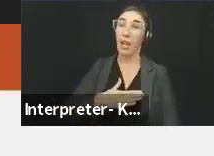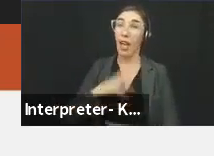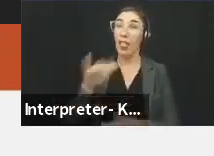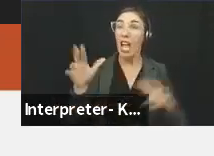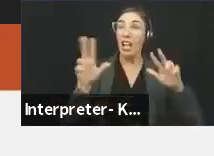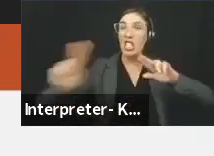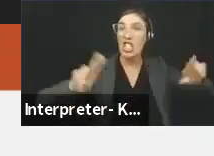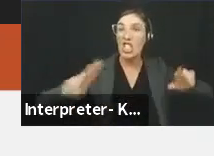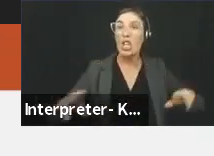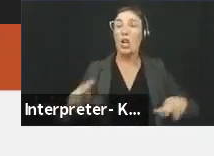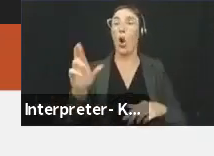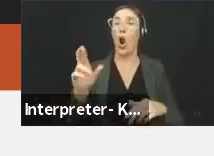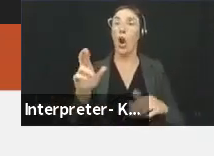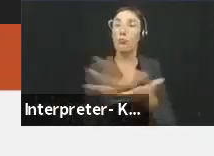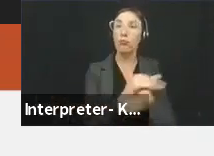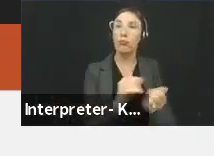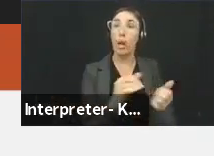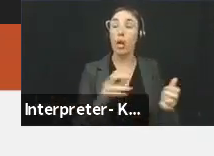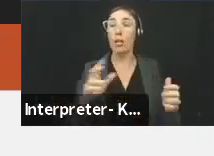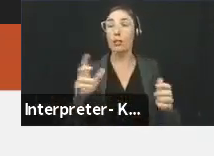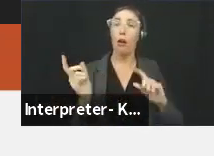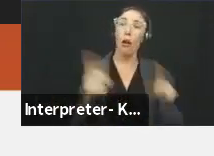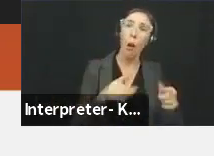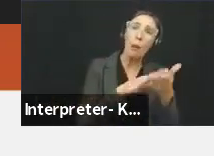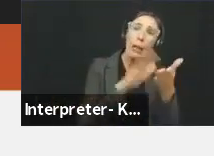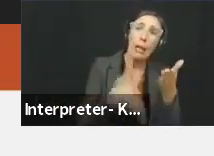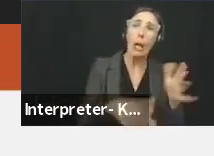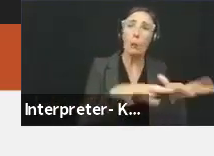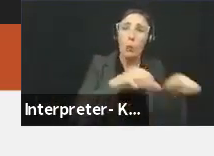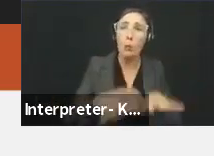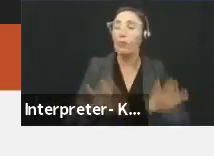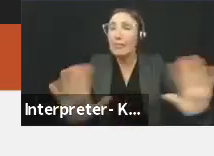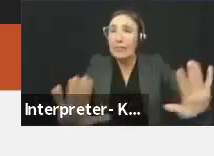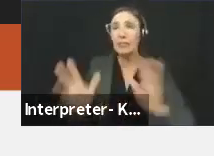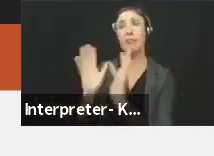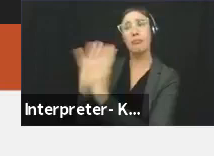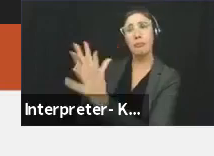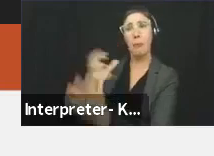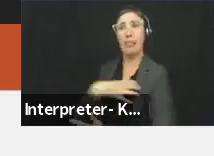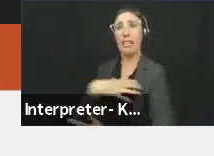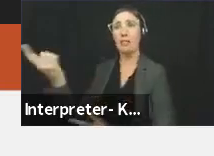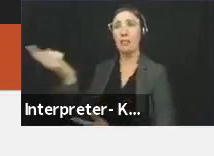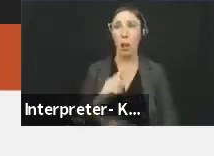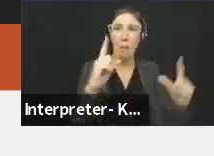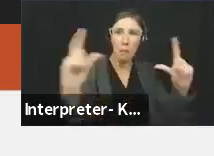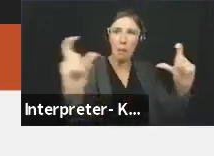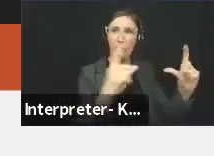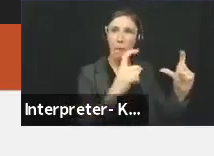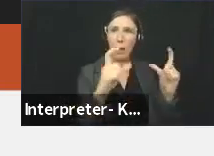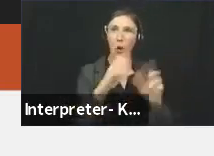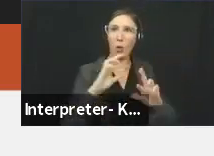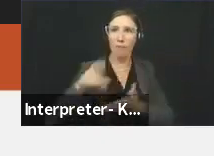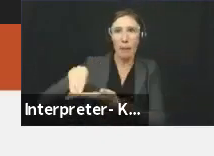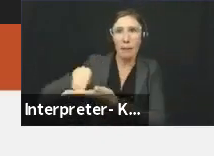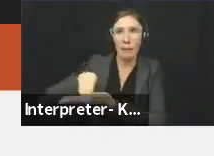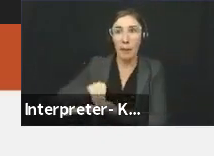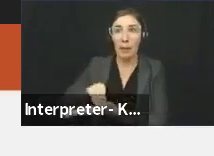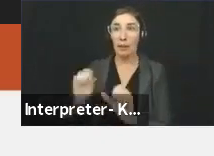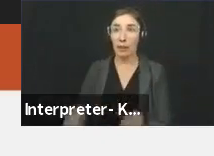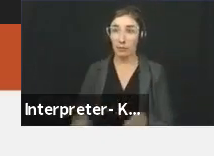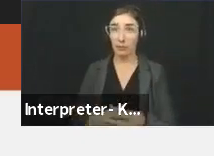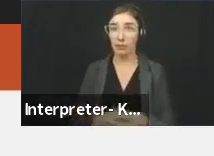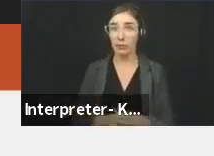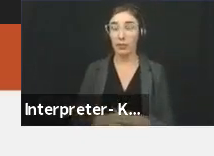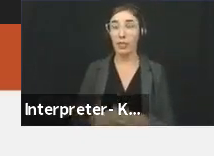offensive materials. It could negatively impact the potential investigation. And I can't stress the next point more strongly. Do